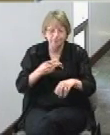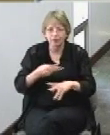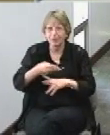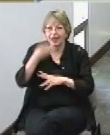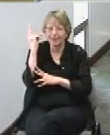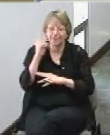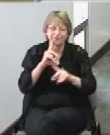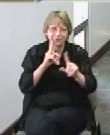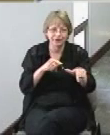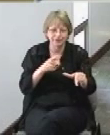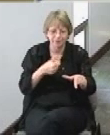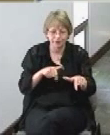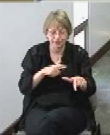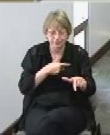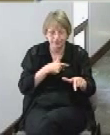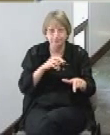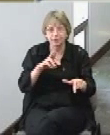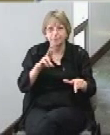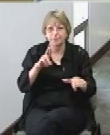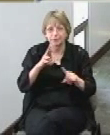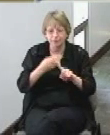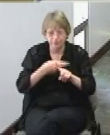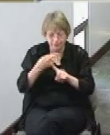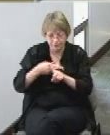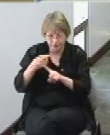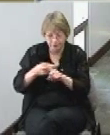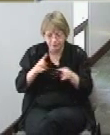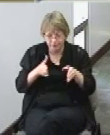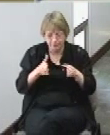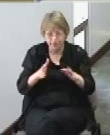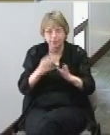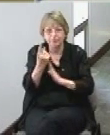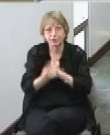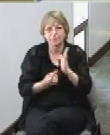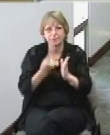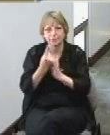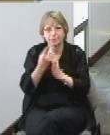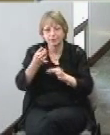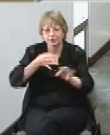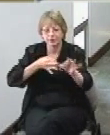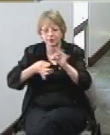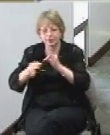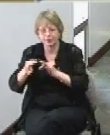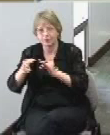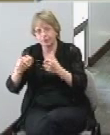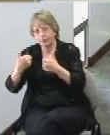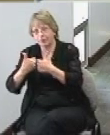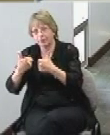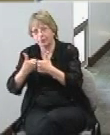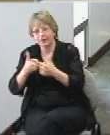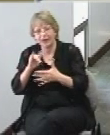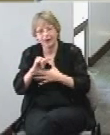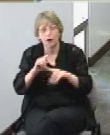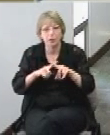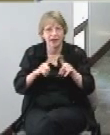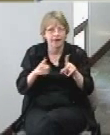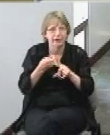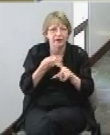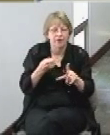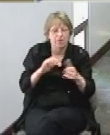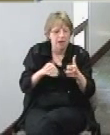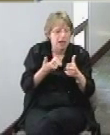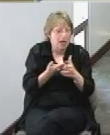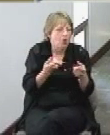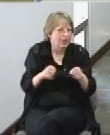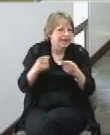rent these lanes by the hour rather than by the game that will be different than how it was done